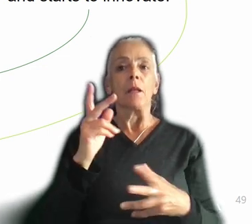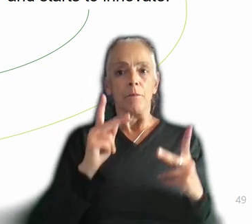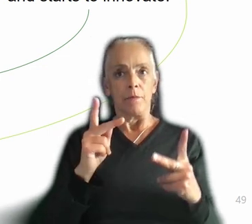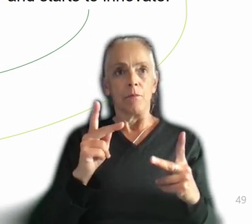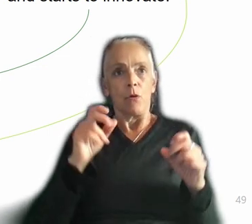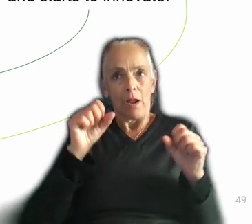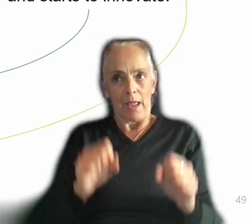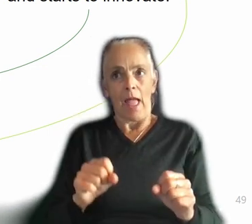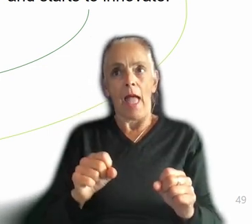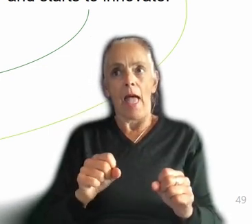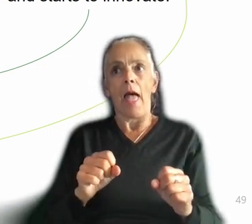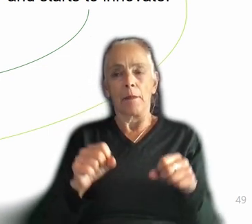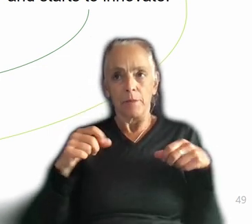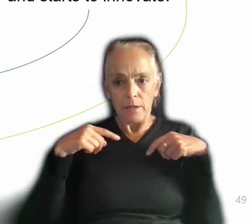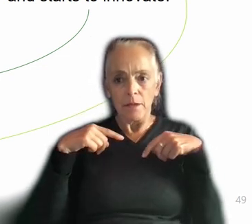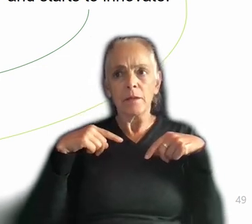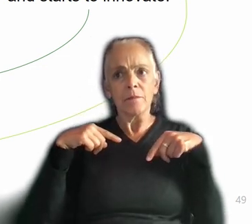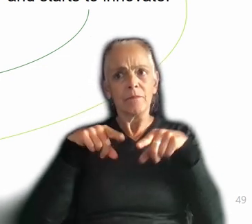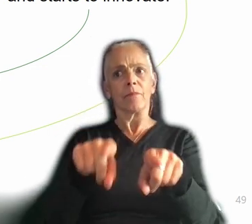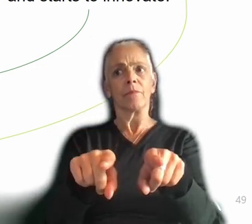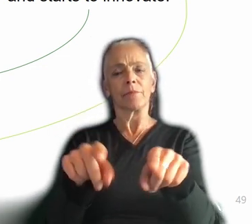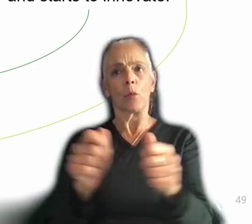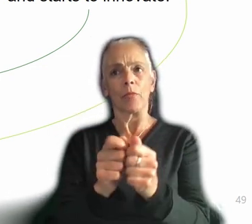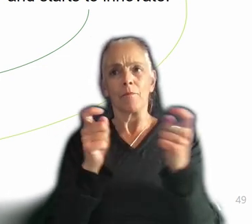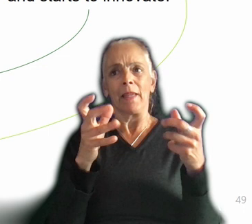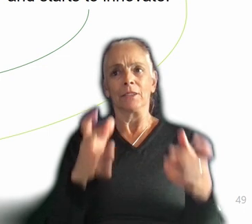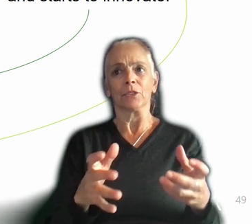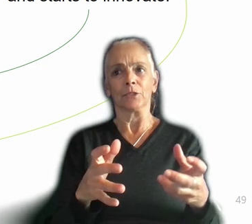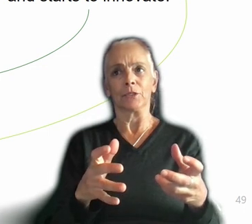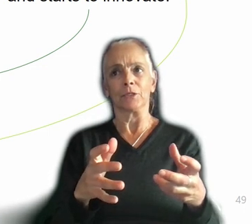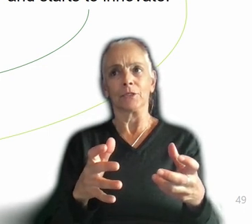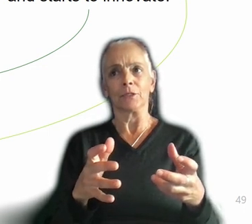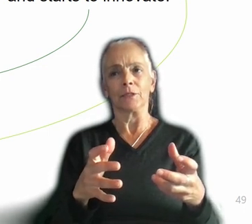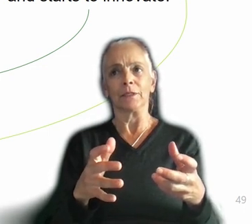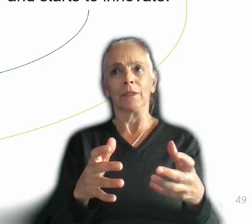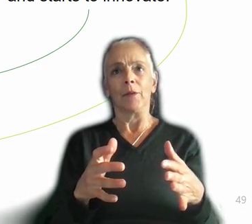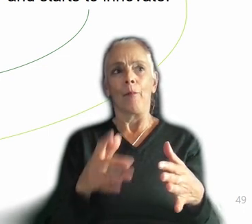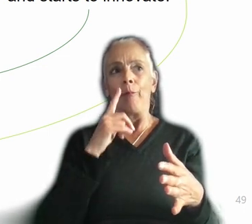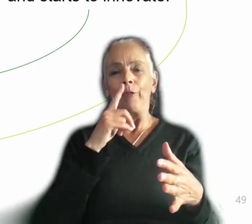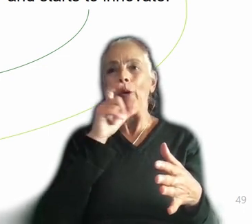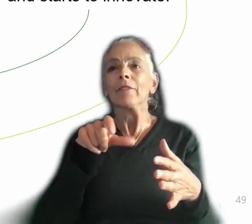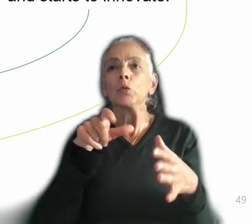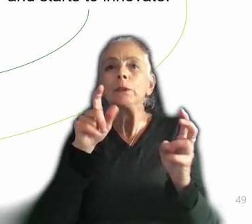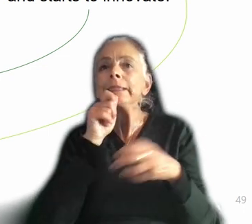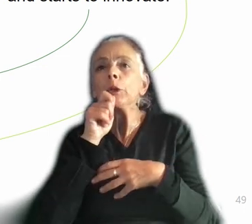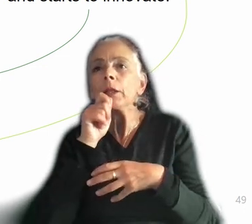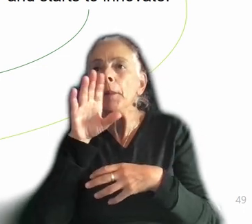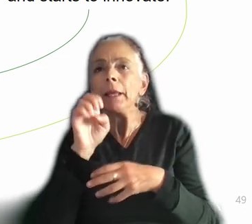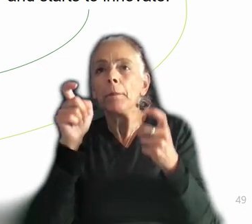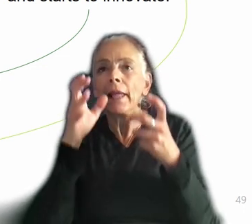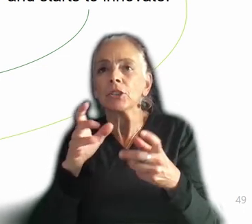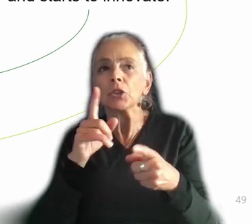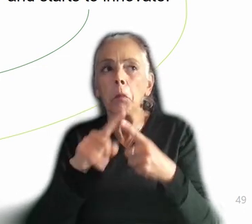management without having to sort of, I don't know, secretly be a manager, but not be called a manager. Let me put it that way. So